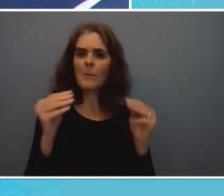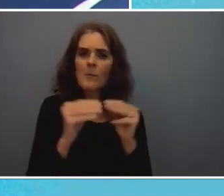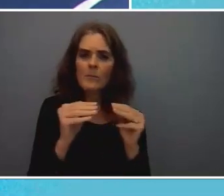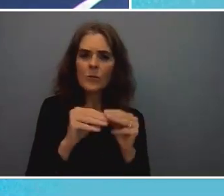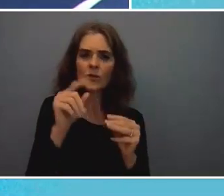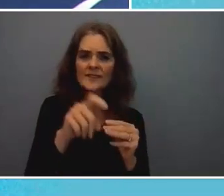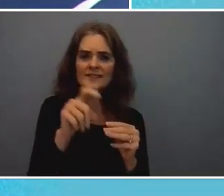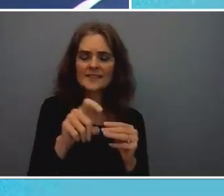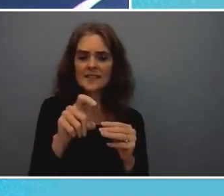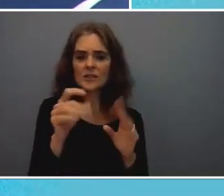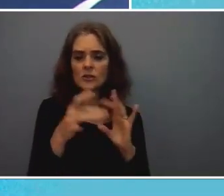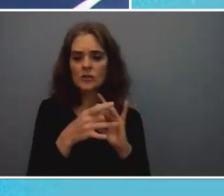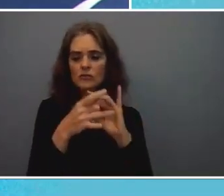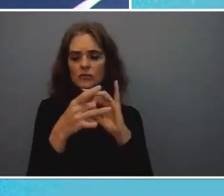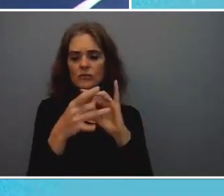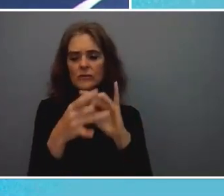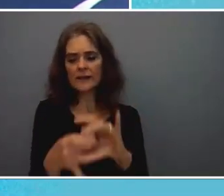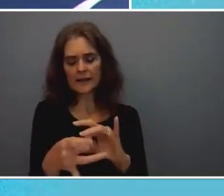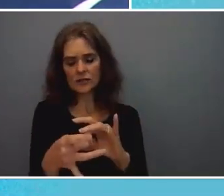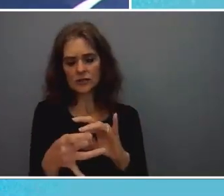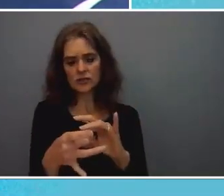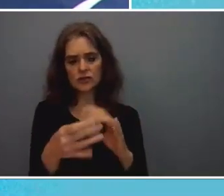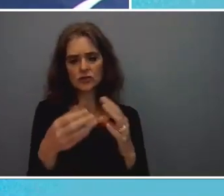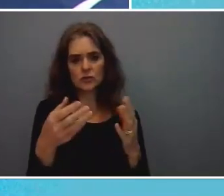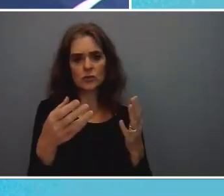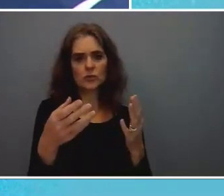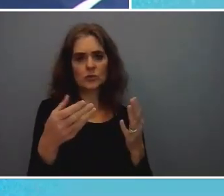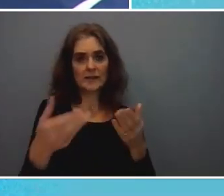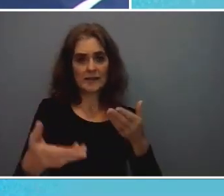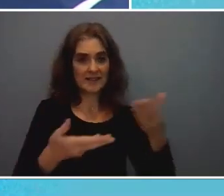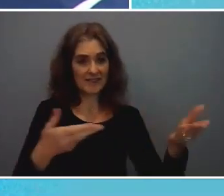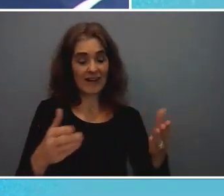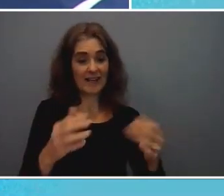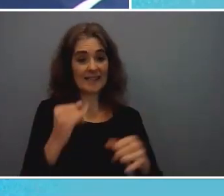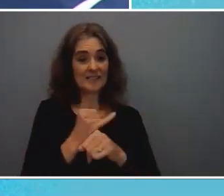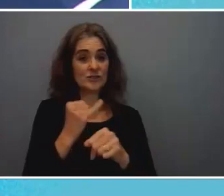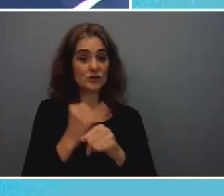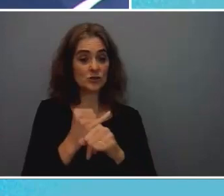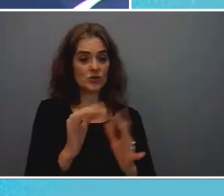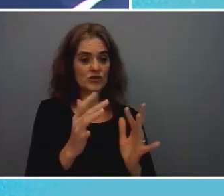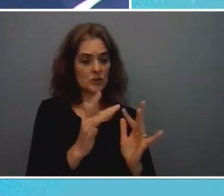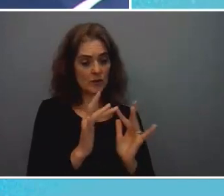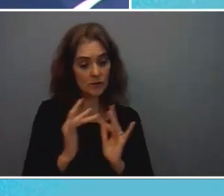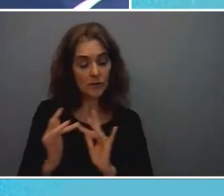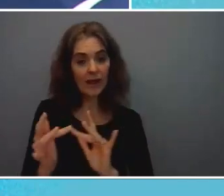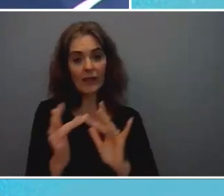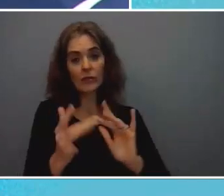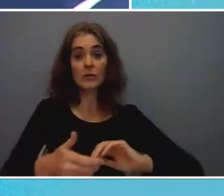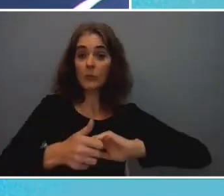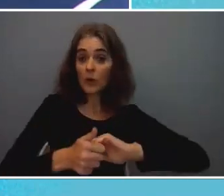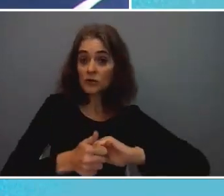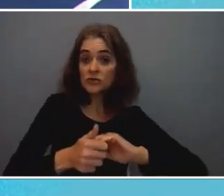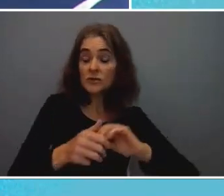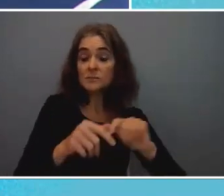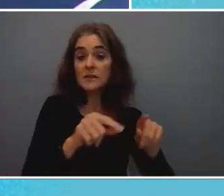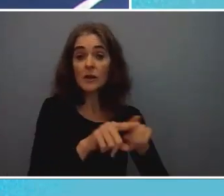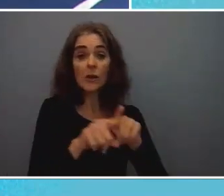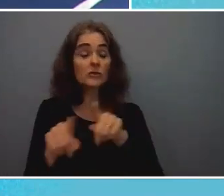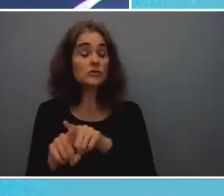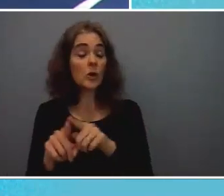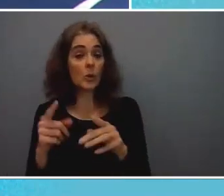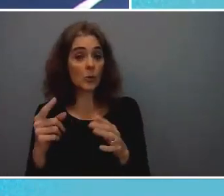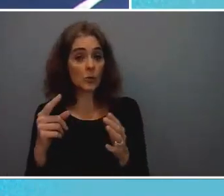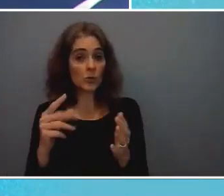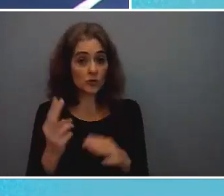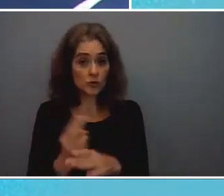of bringing institutions together um in partnerships and and using common